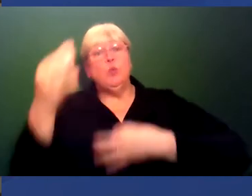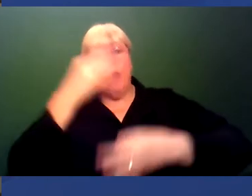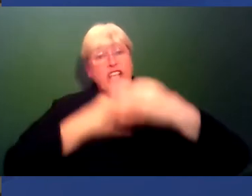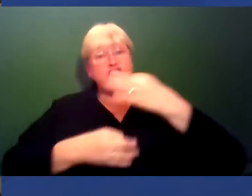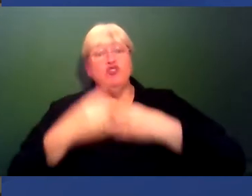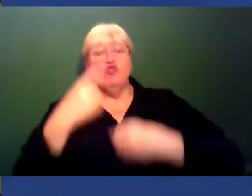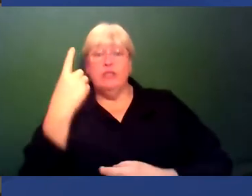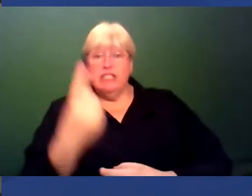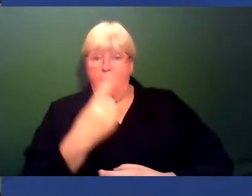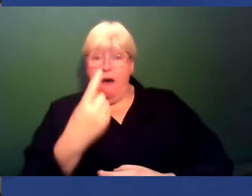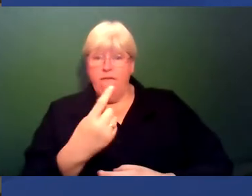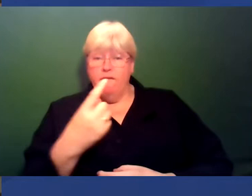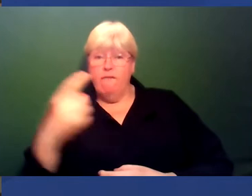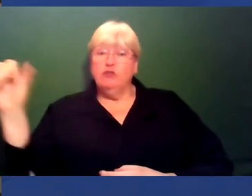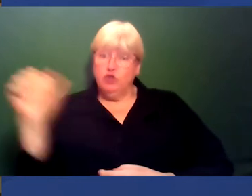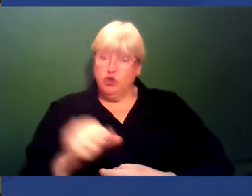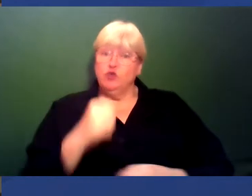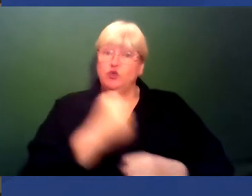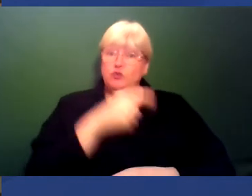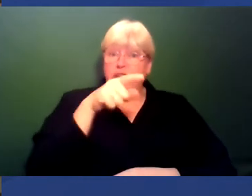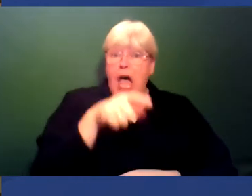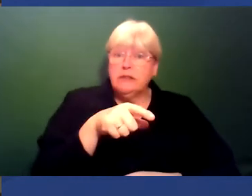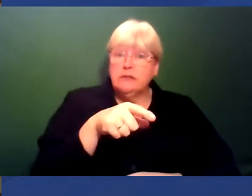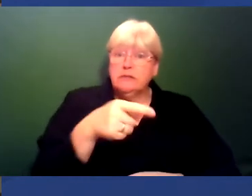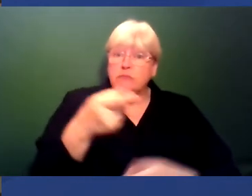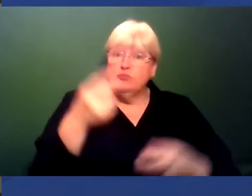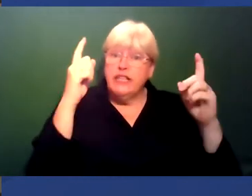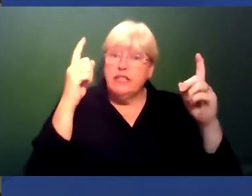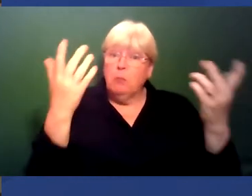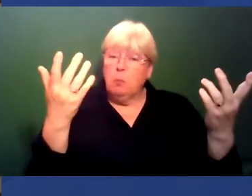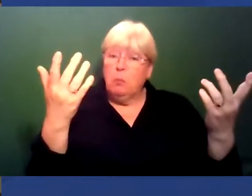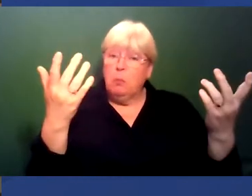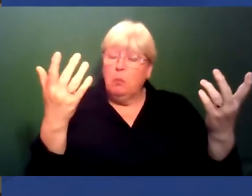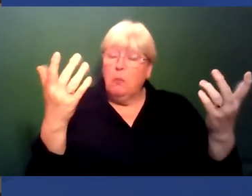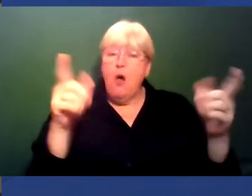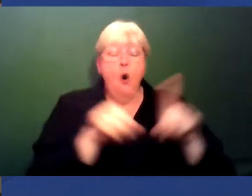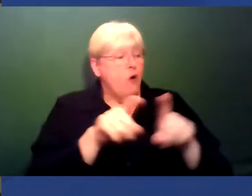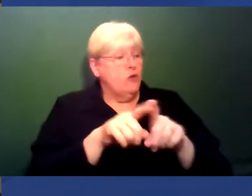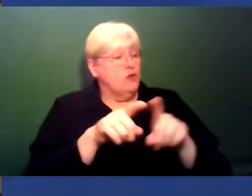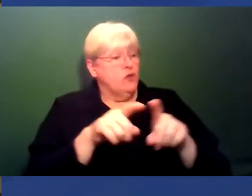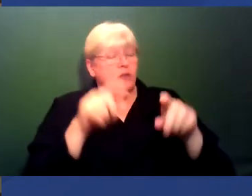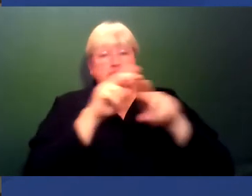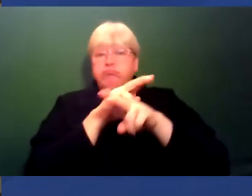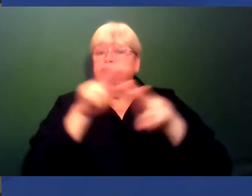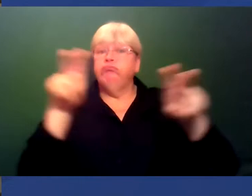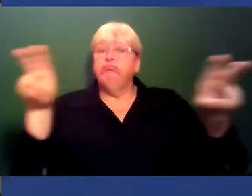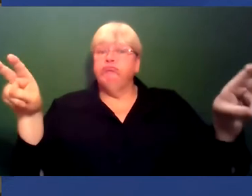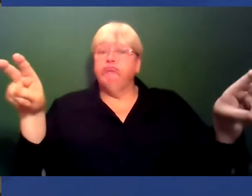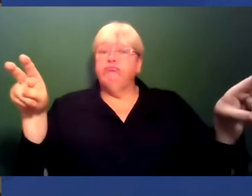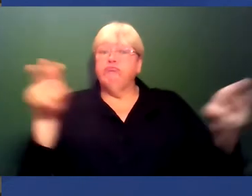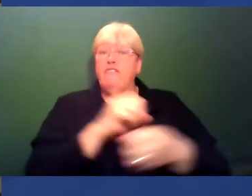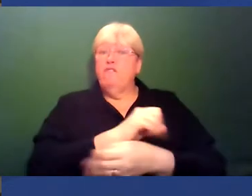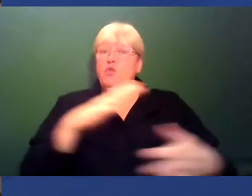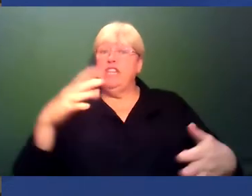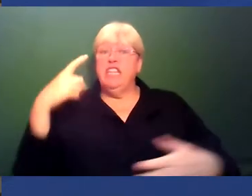do do it. So that's the dialectic bit. And they're also very liberal in the outlook and they're global citizens. we were talking before we came